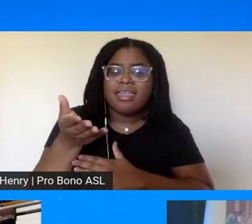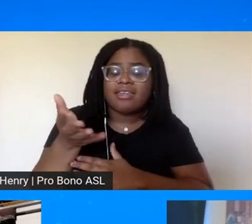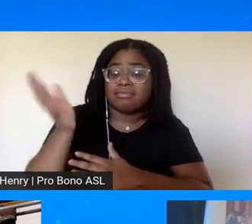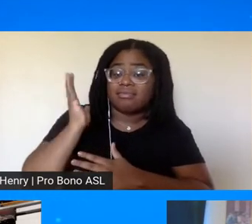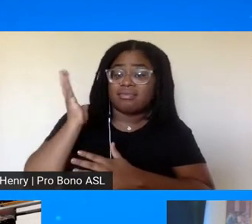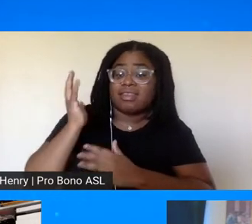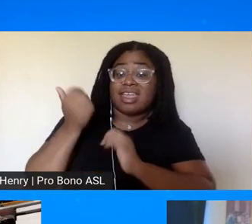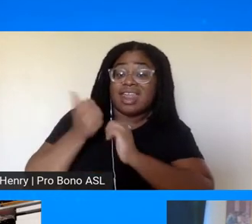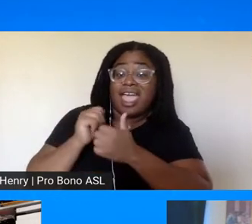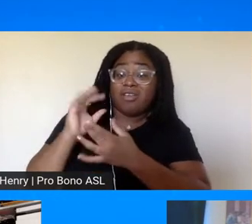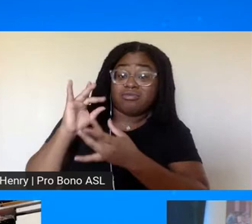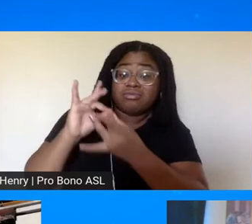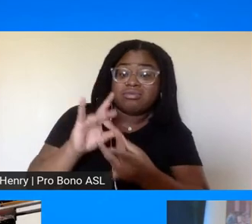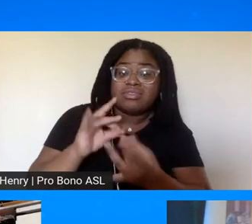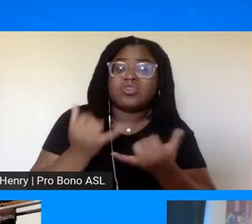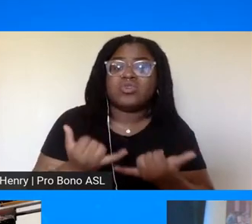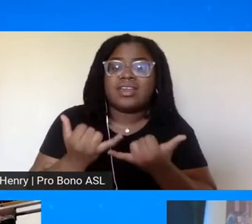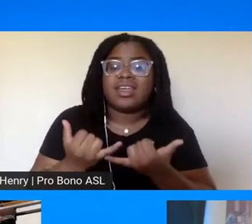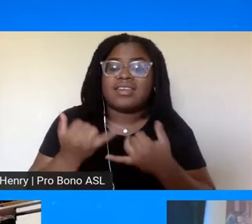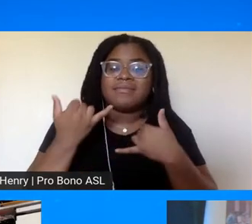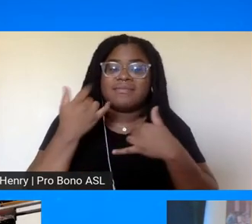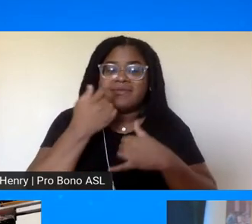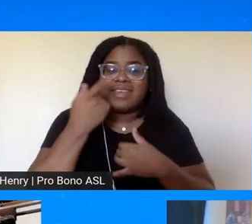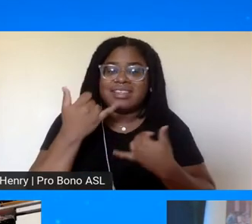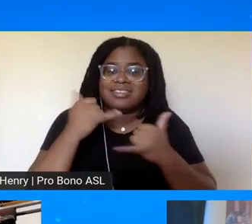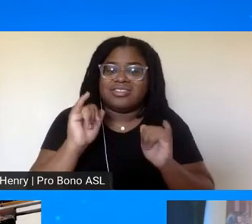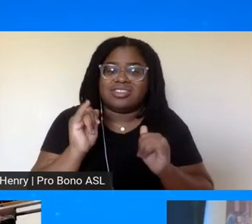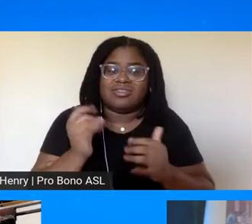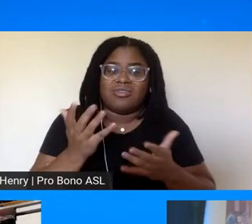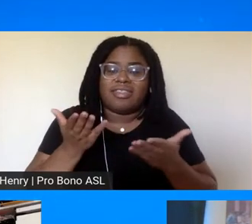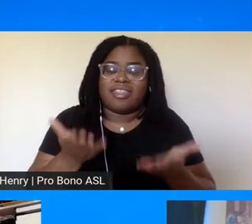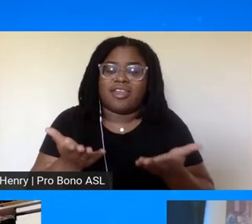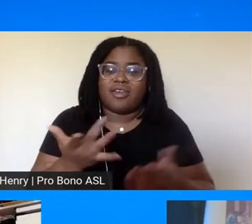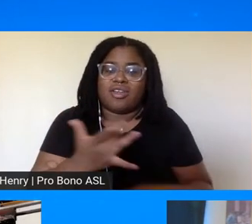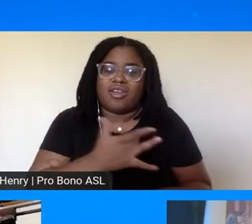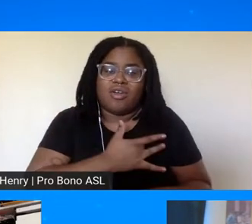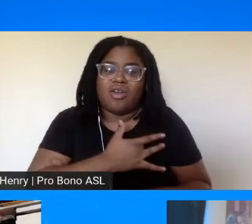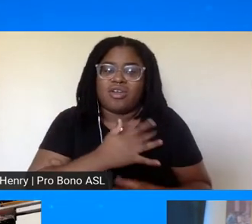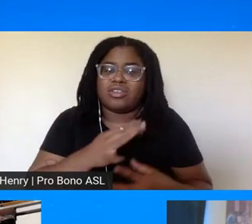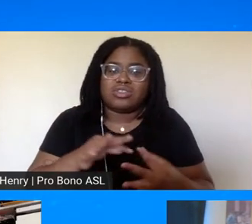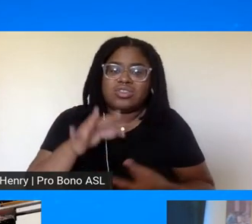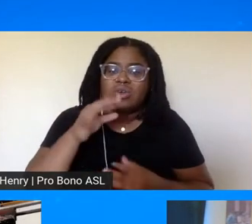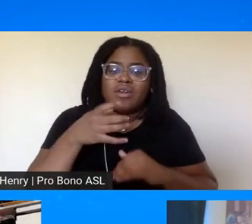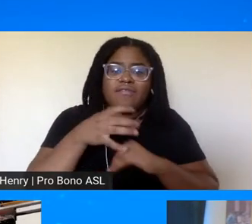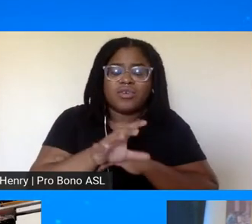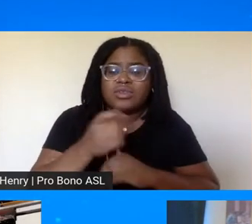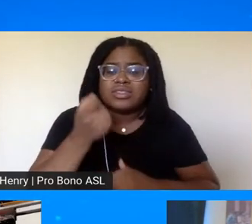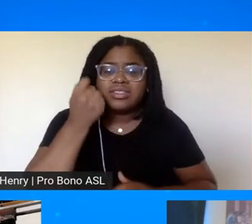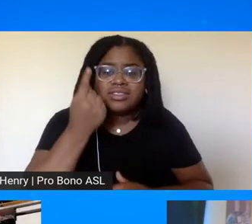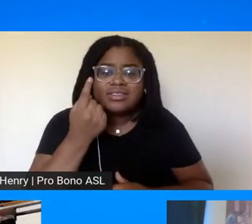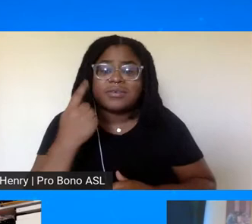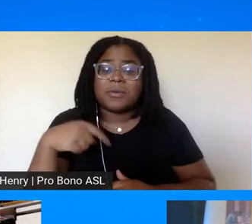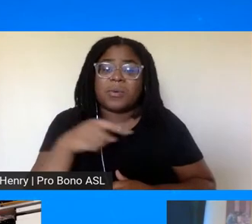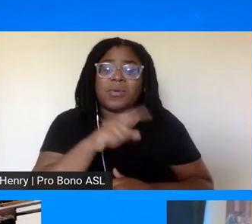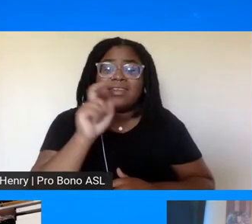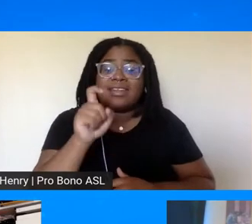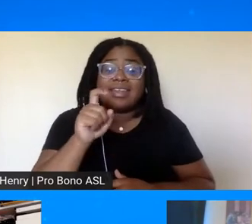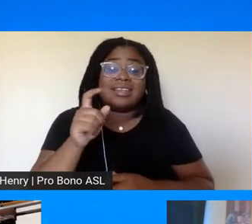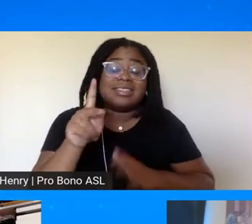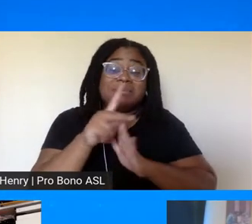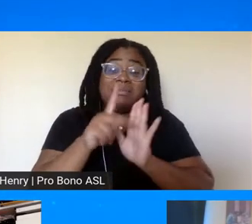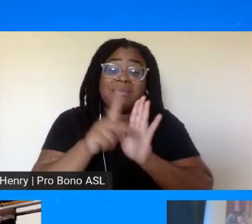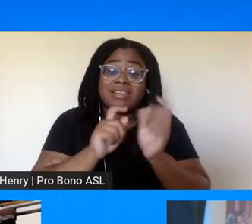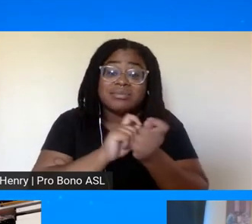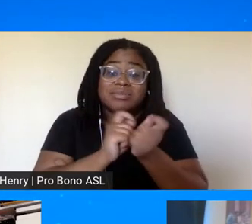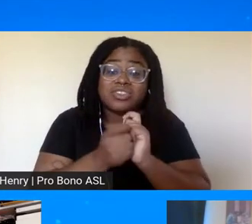these are things that still legislatively and in our hearts and with soul force and understanding that we need some policy change as